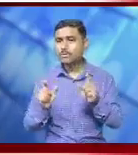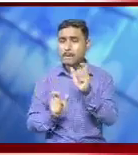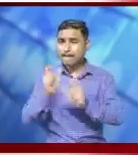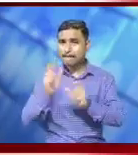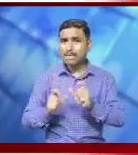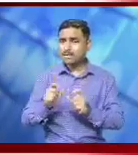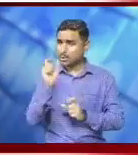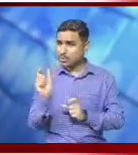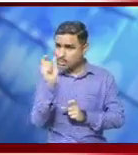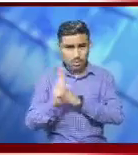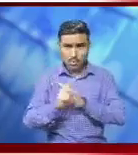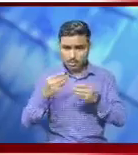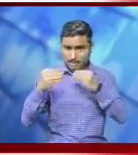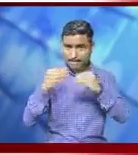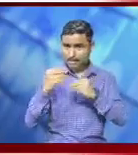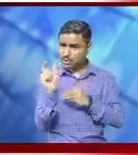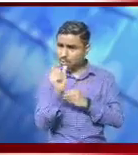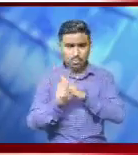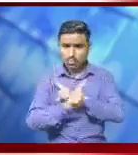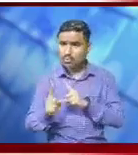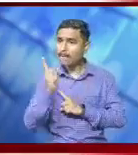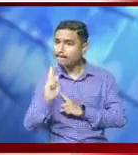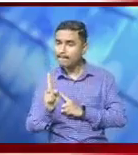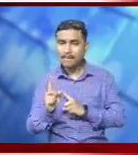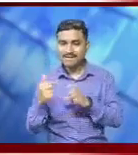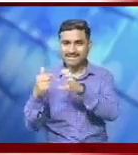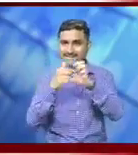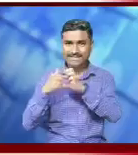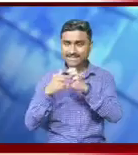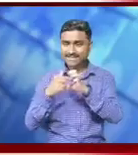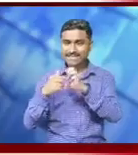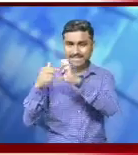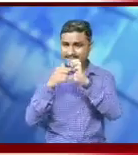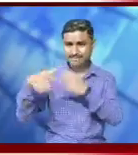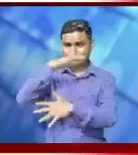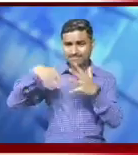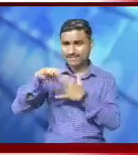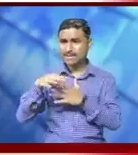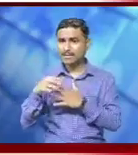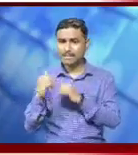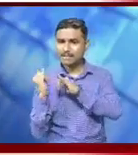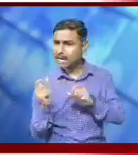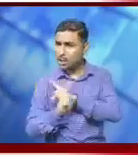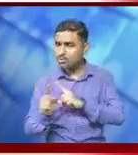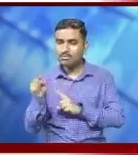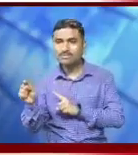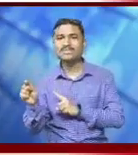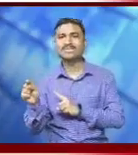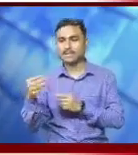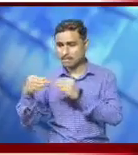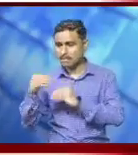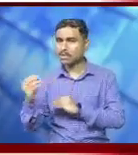objective of the program was to inform all not to use plastic but instead use other biodegradable